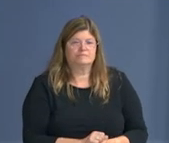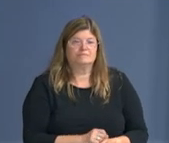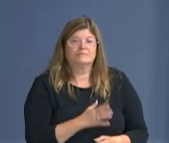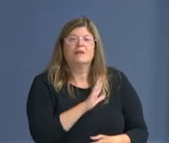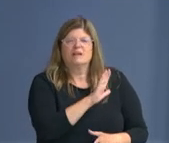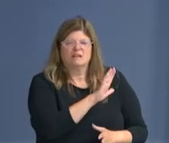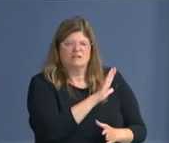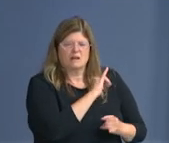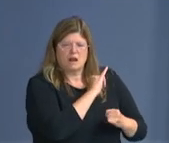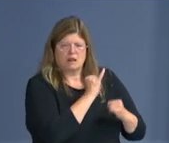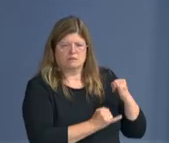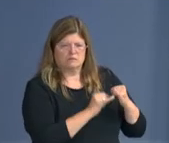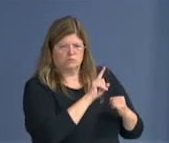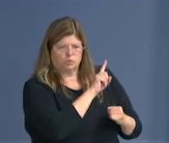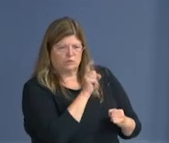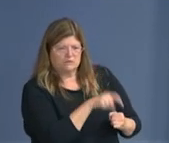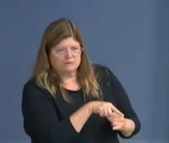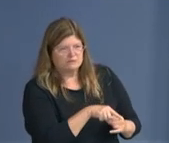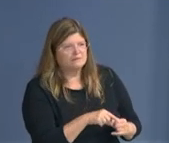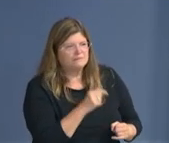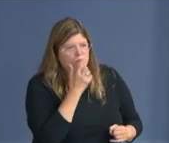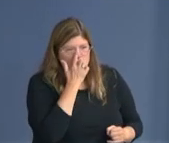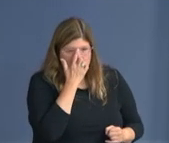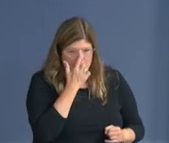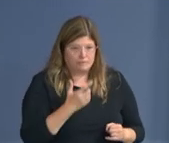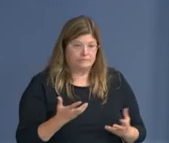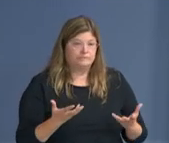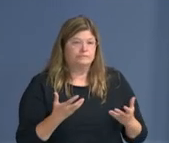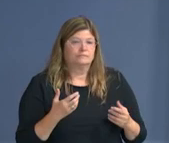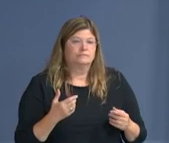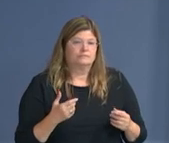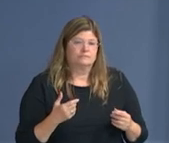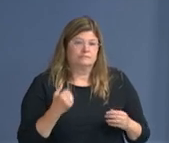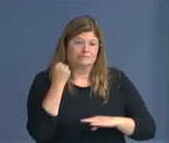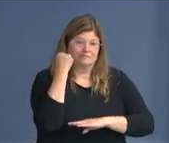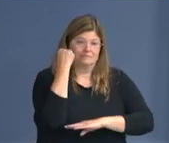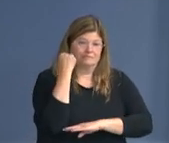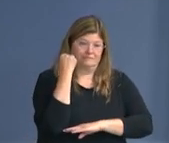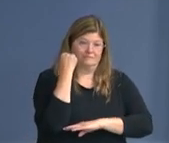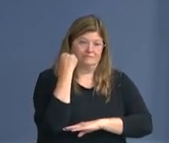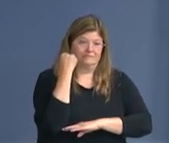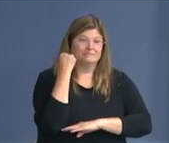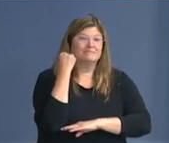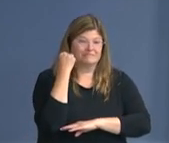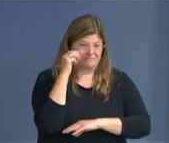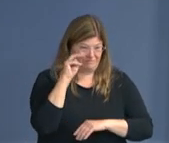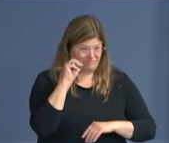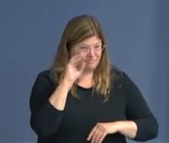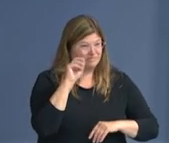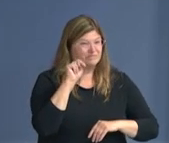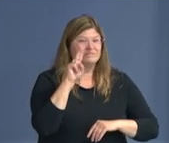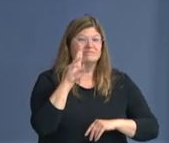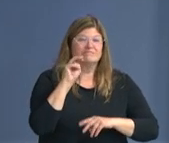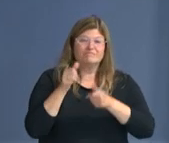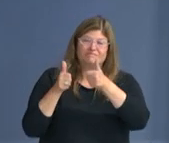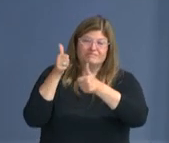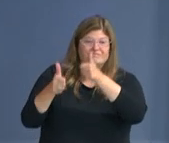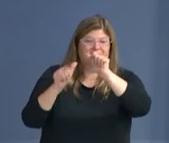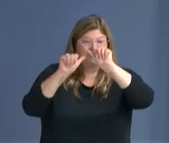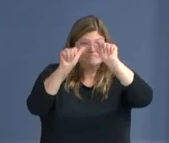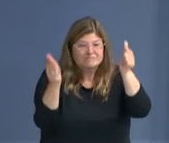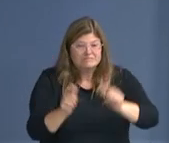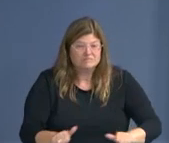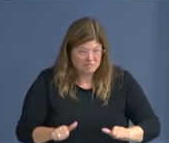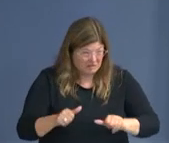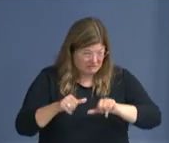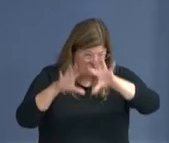uh, the movement on monuments and statues and naming and whatnot, uh, recently in the past couple of days, Princeton University